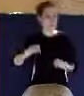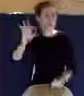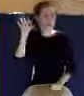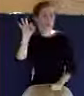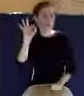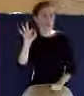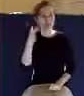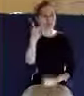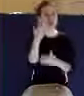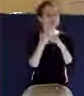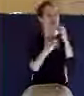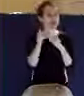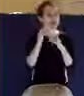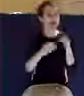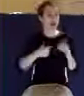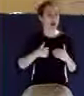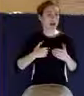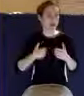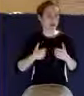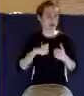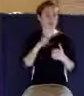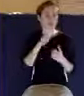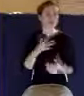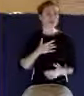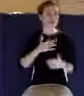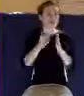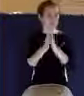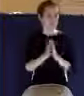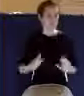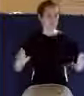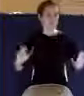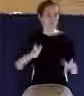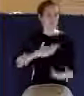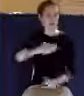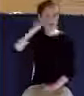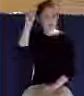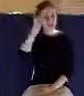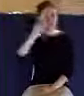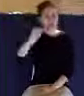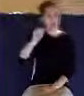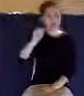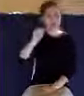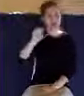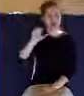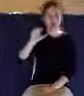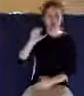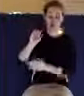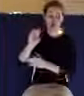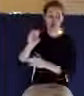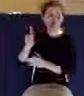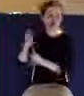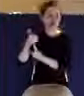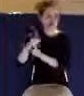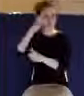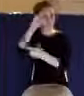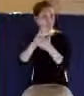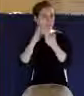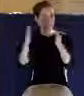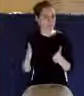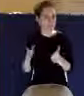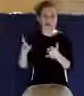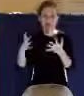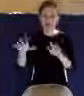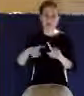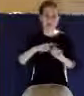gives me great peace is that Jacob was a believer. He did know Jesus as his Savior. And I know